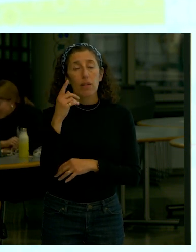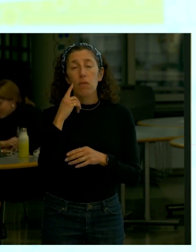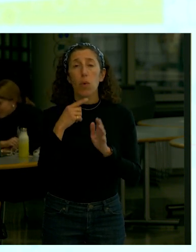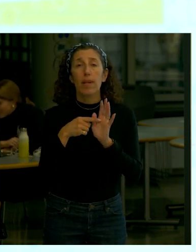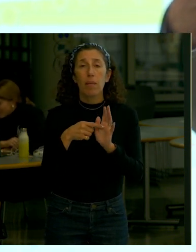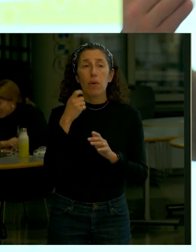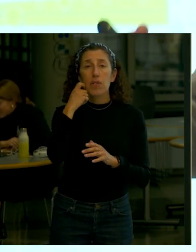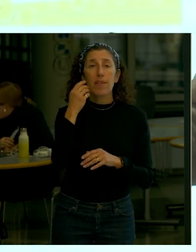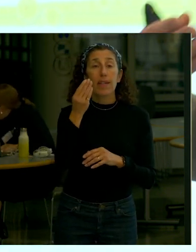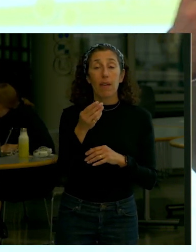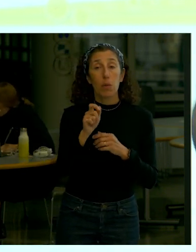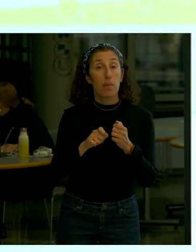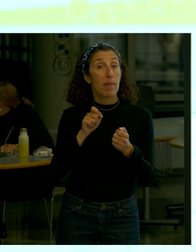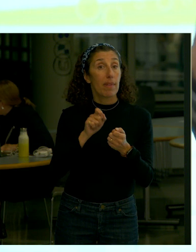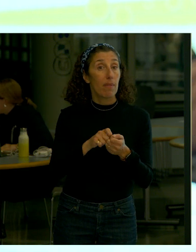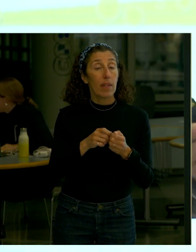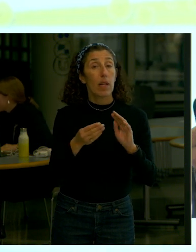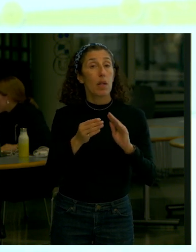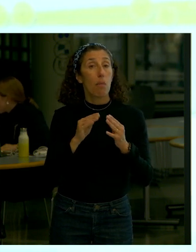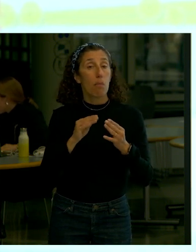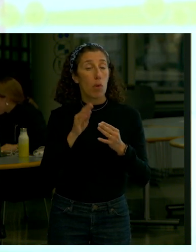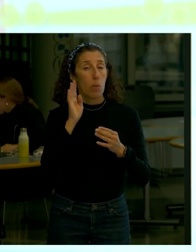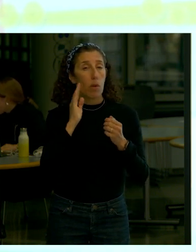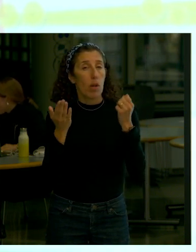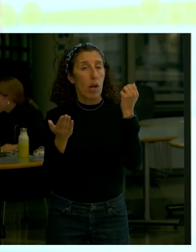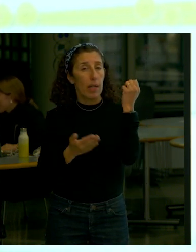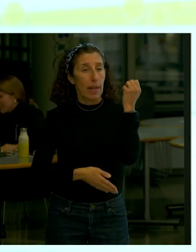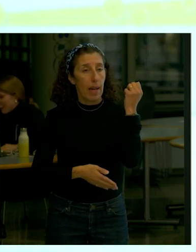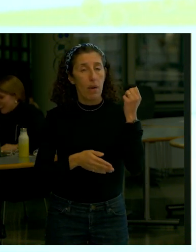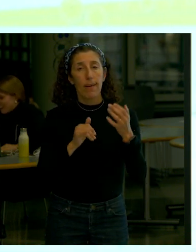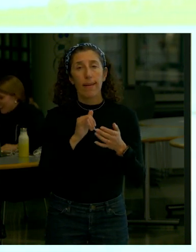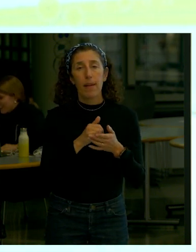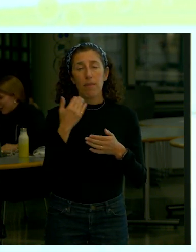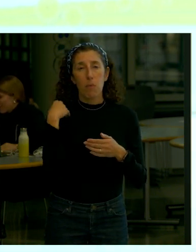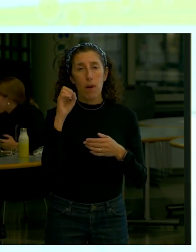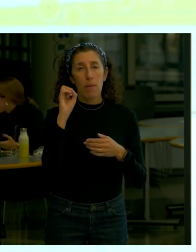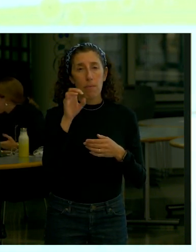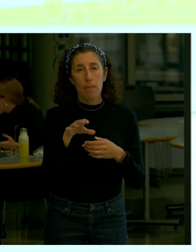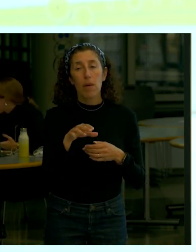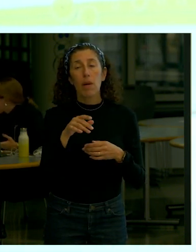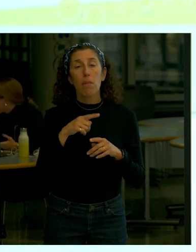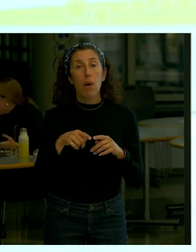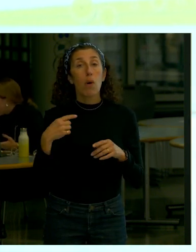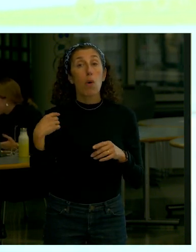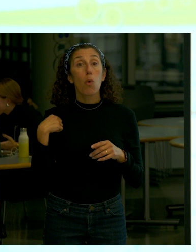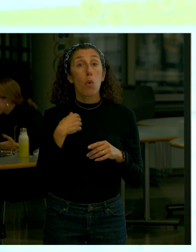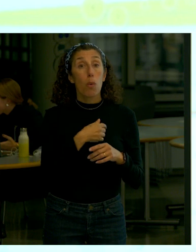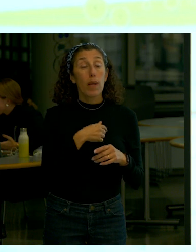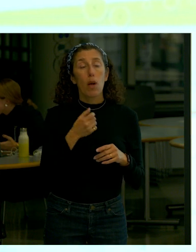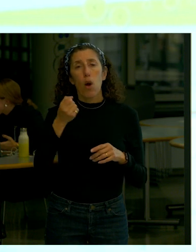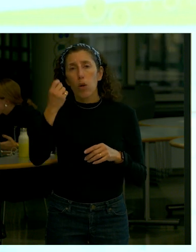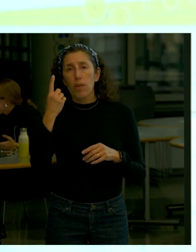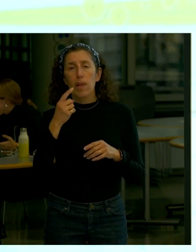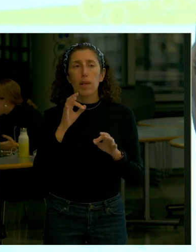don't we're going to tell you that we're still trying to figure it out and the purpose of having the table there is to specifically dig into this and ask